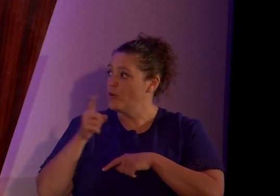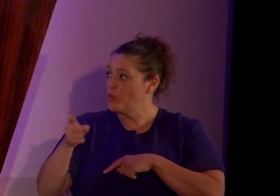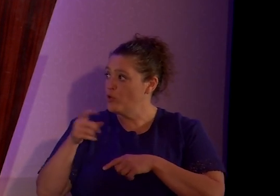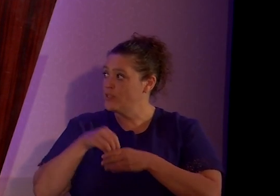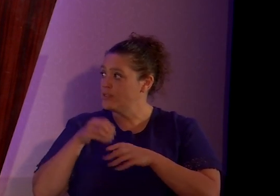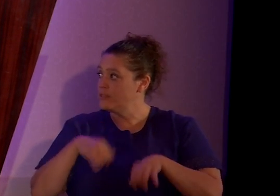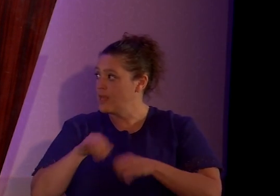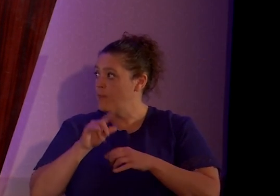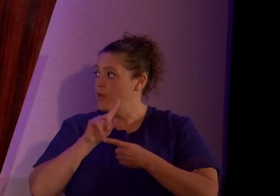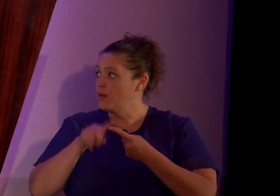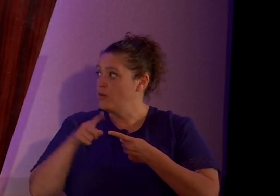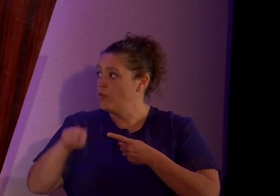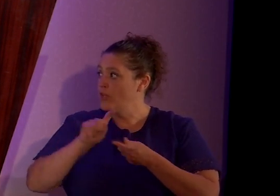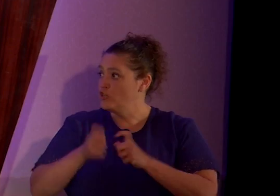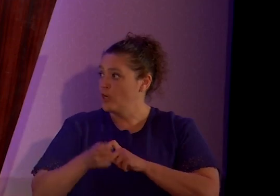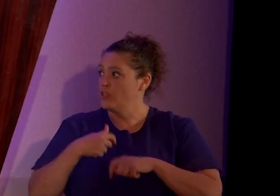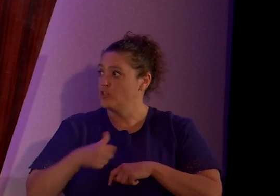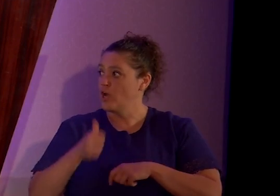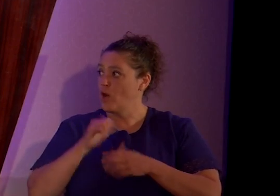won't be responding.